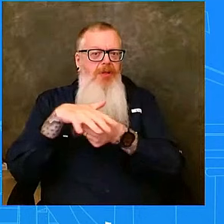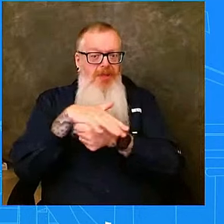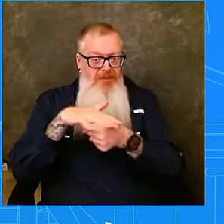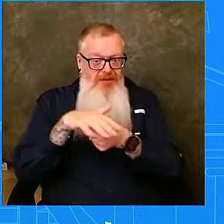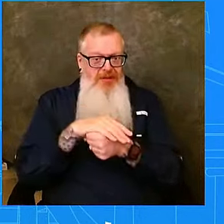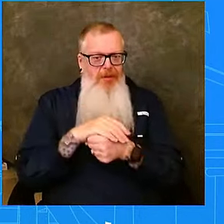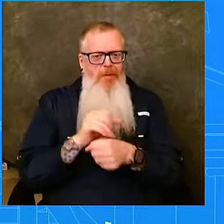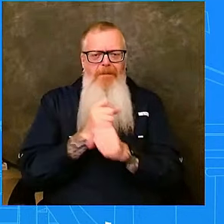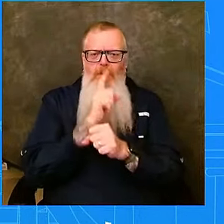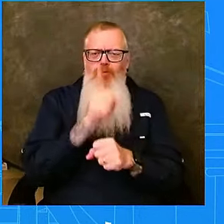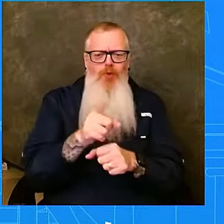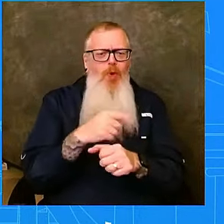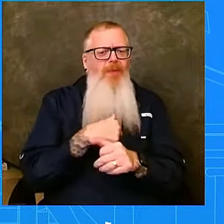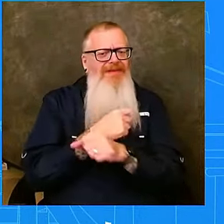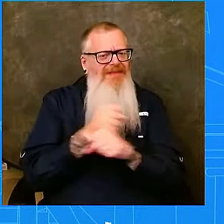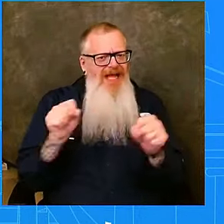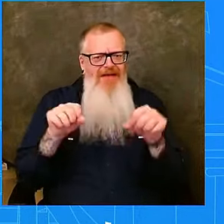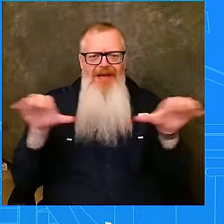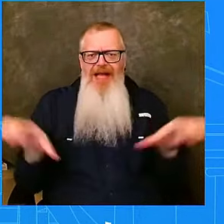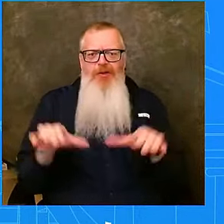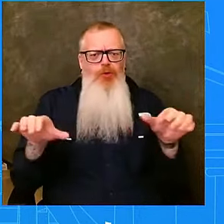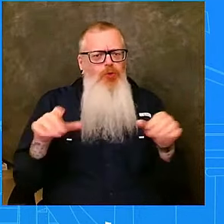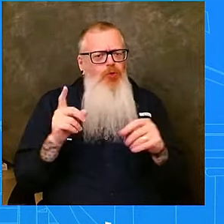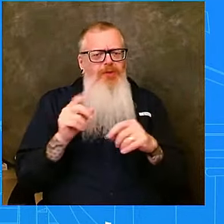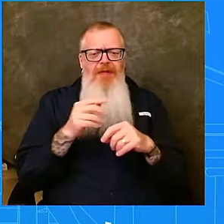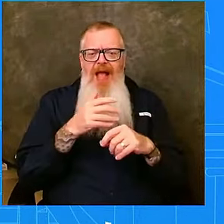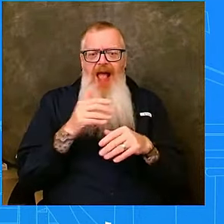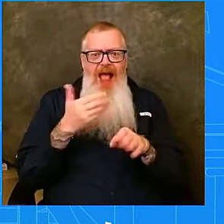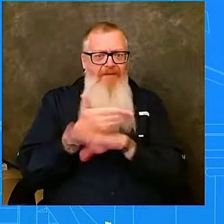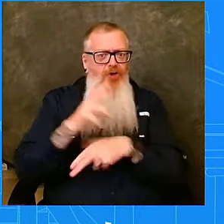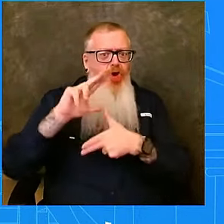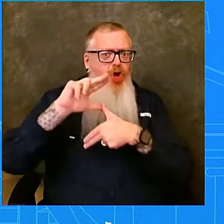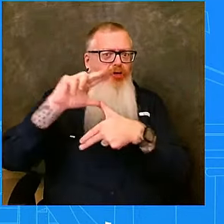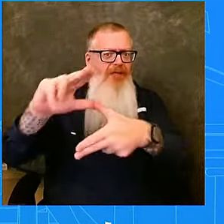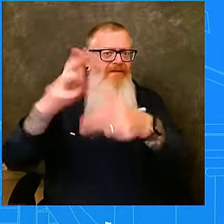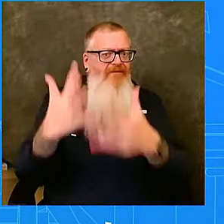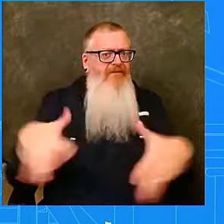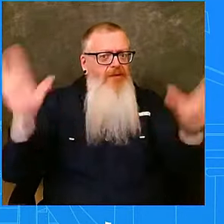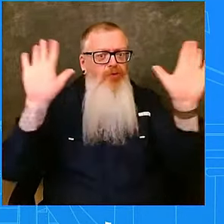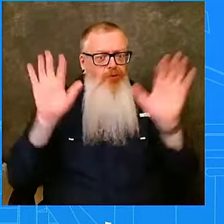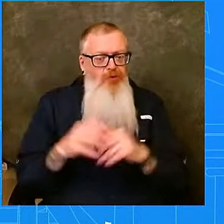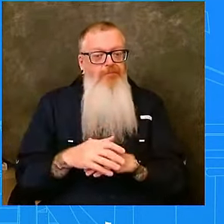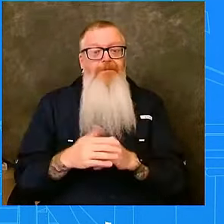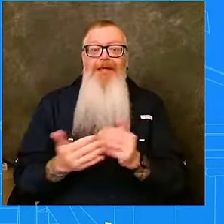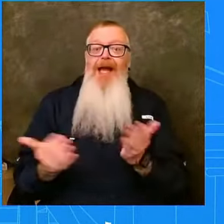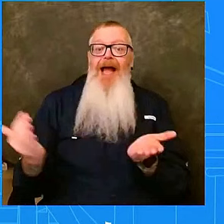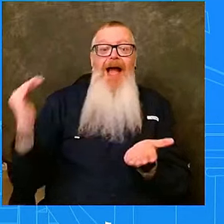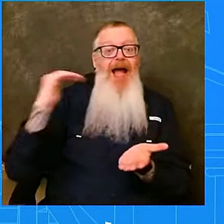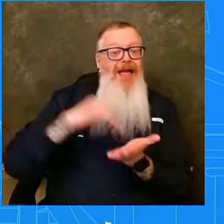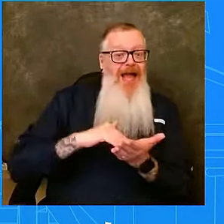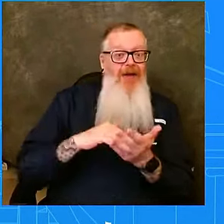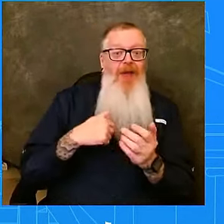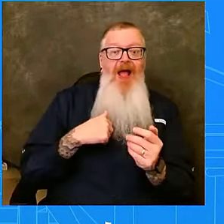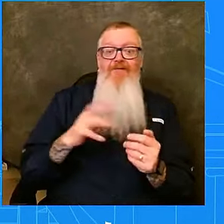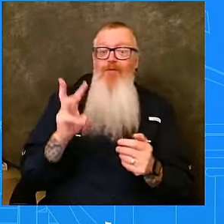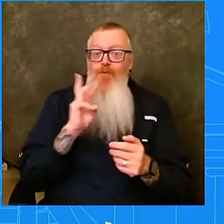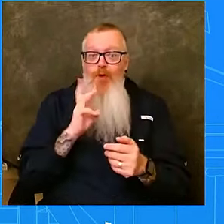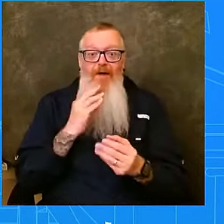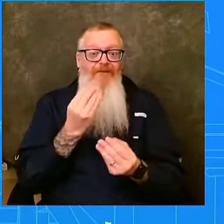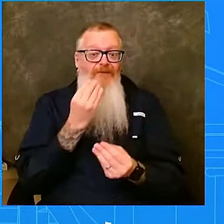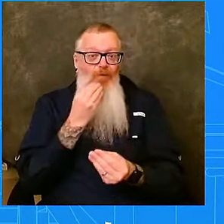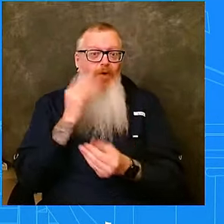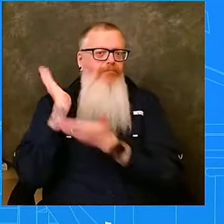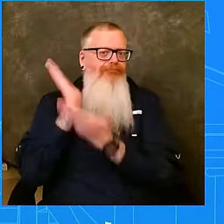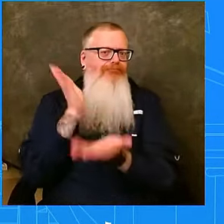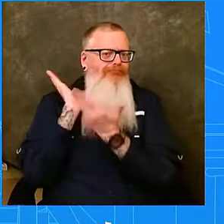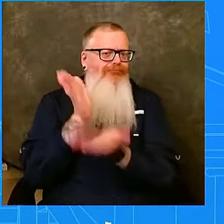Corrine say, we've also pushed millions of meals and liters of water into Florida to support those immediate needs. And let me be clear,